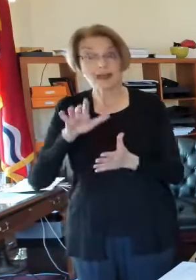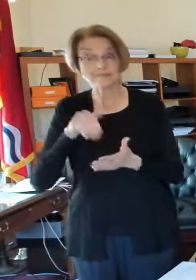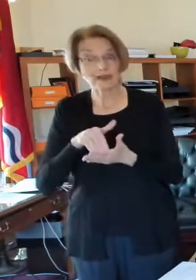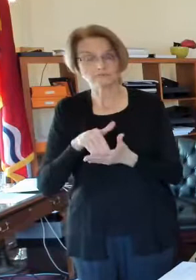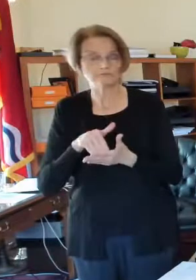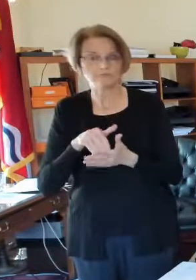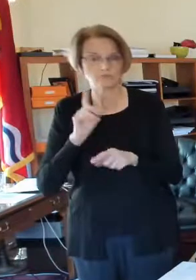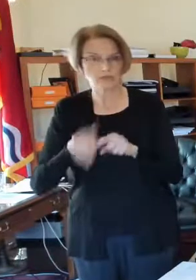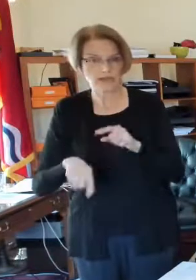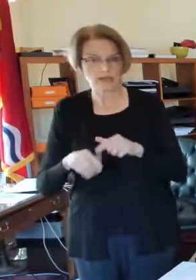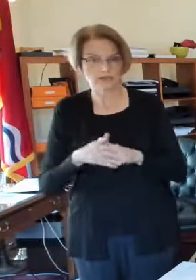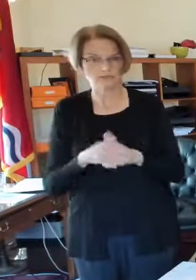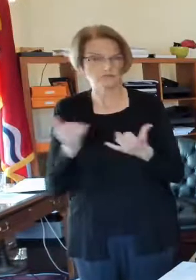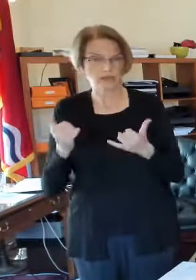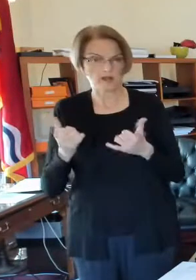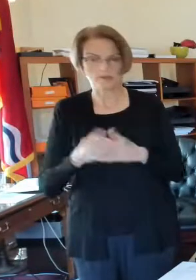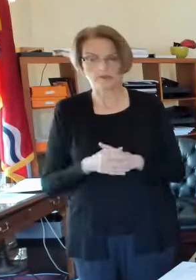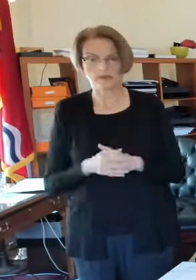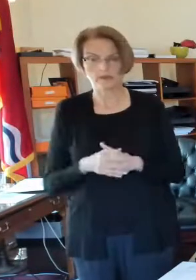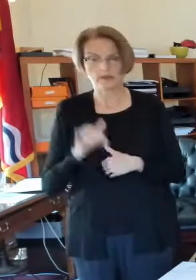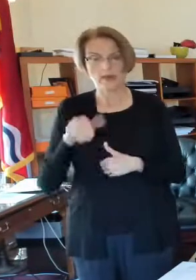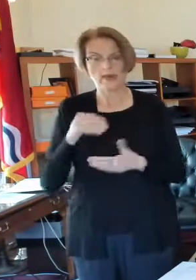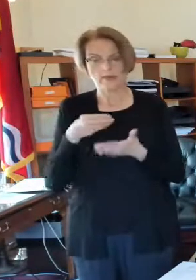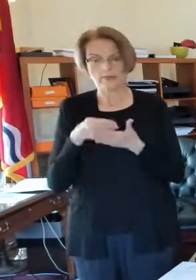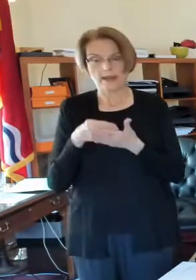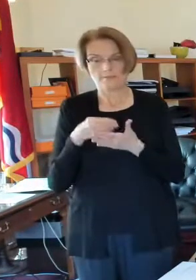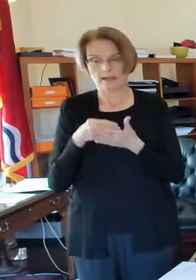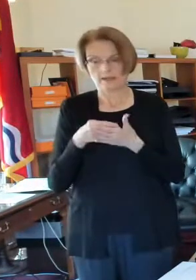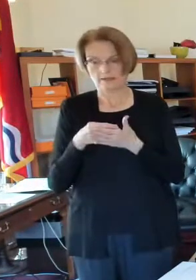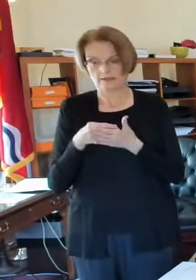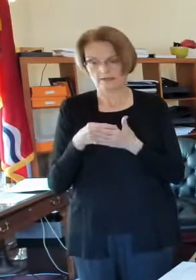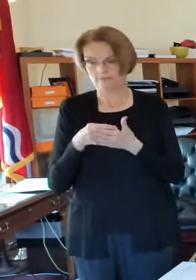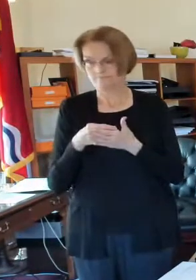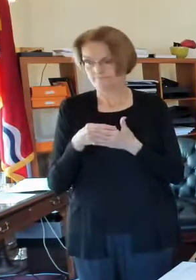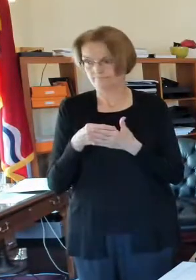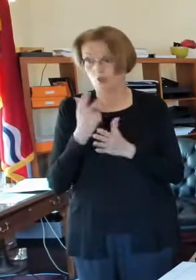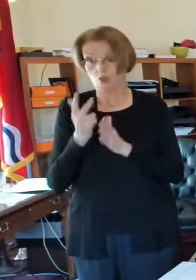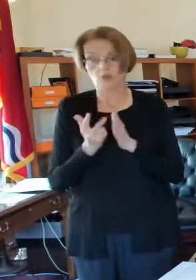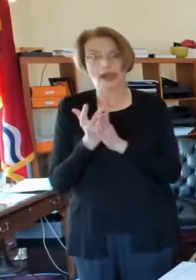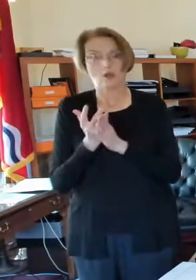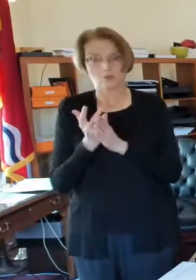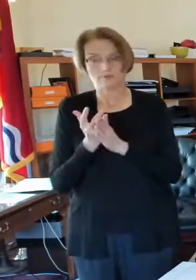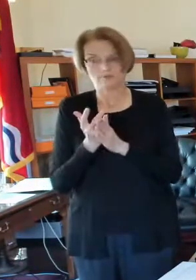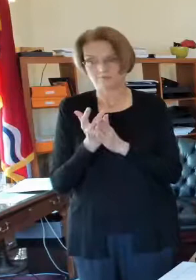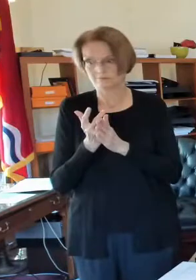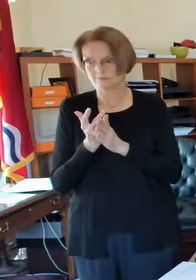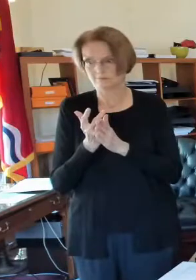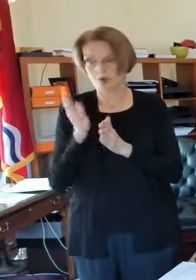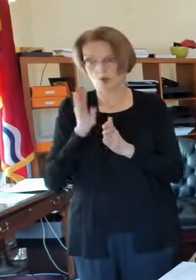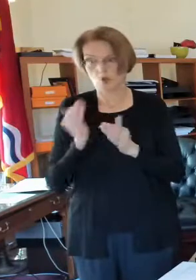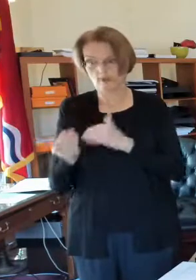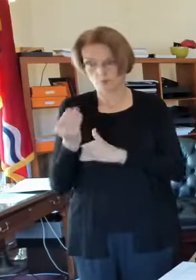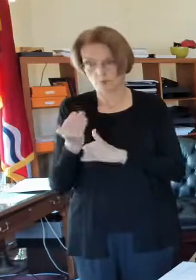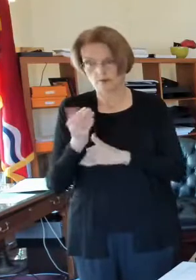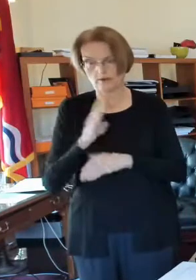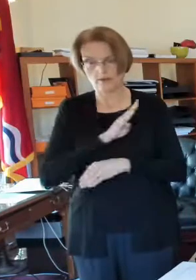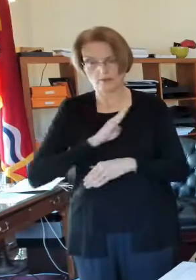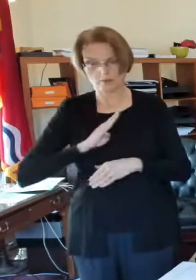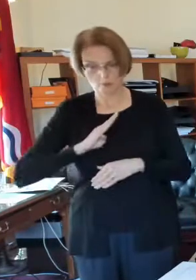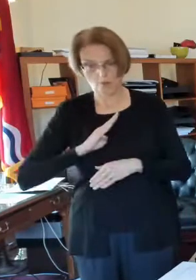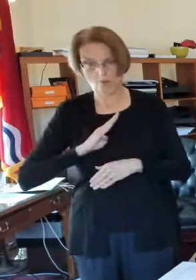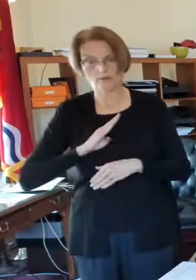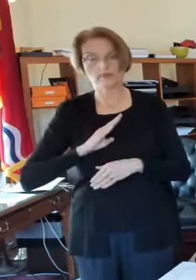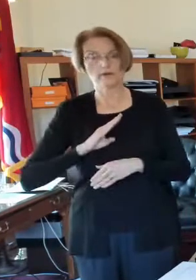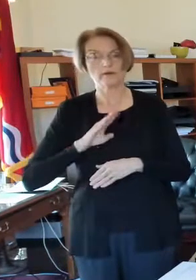So we, that actually, that money is actually just voted on this about three hours ago this morning at the Board of E&A. We